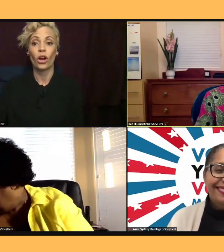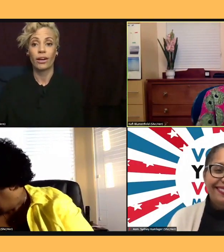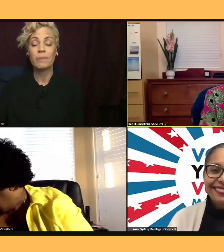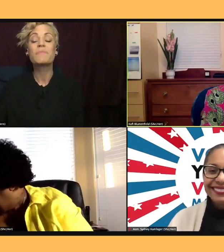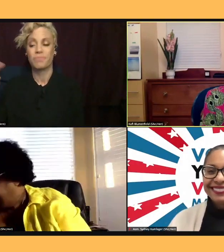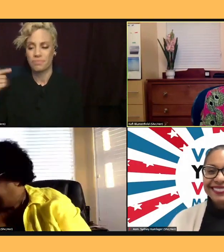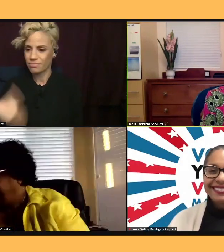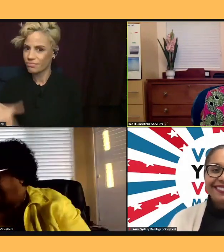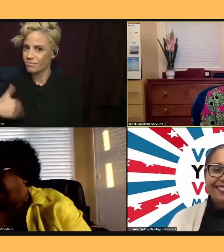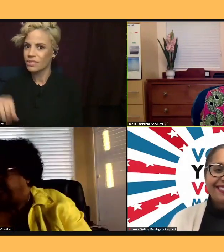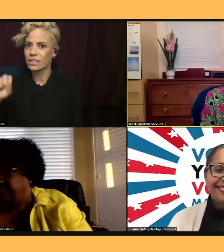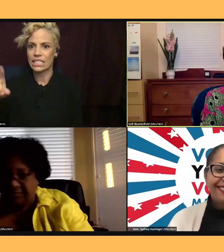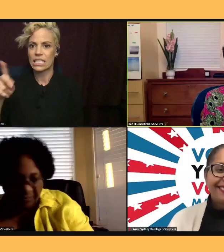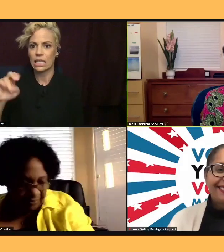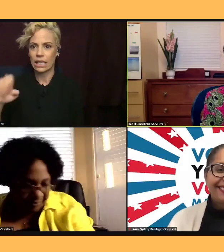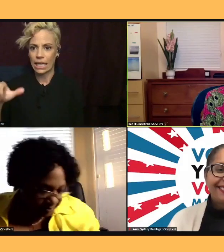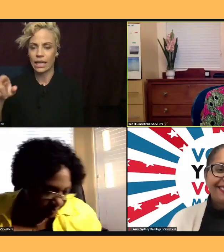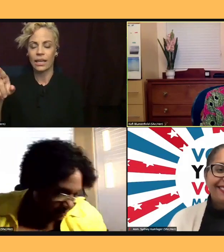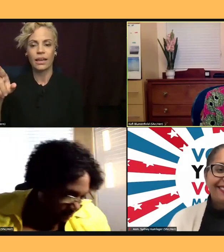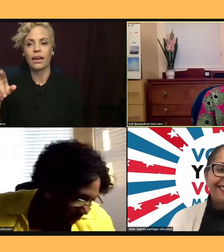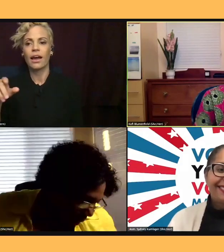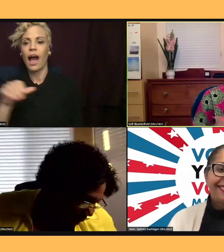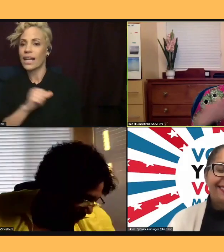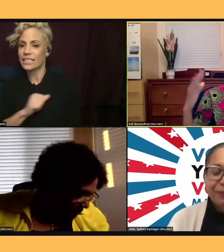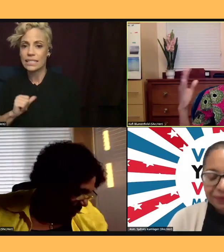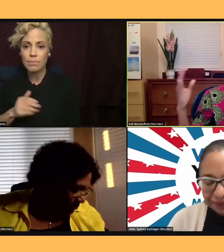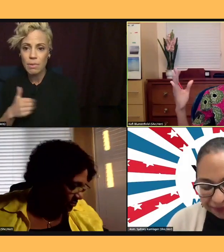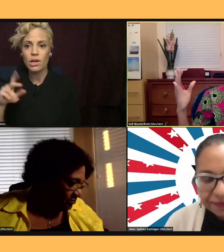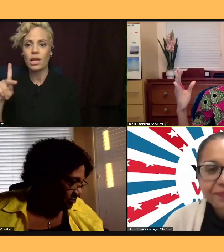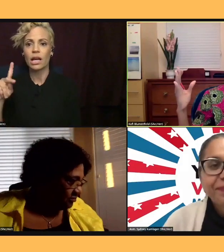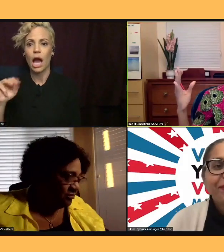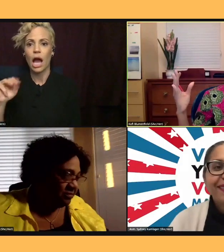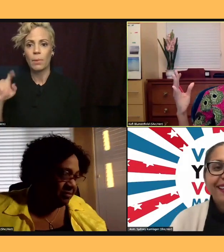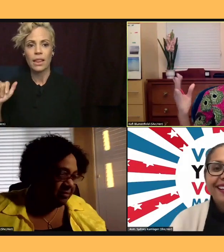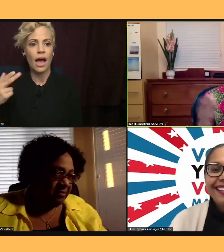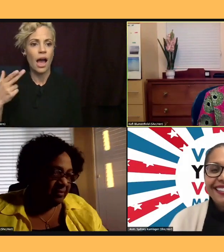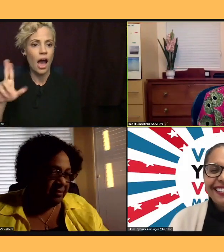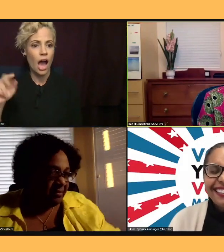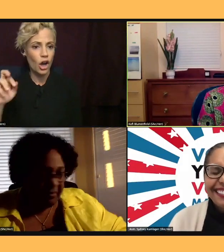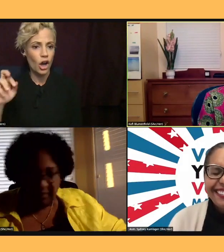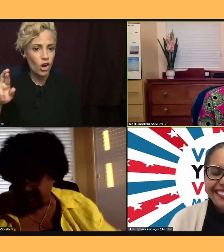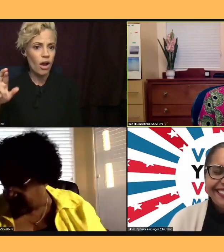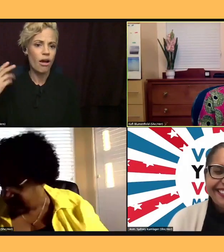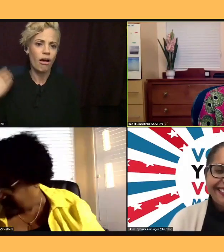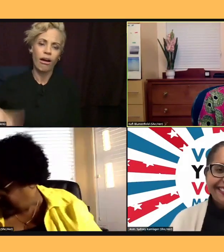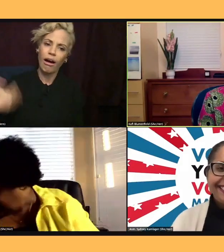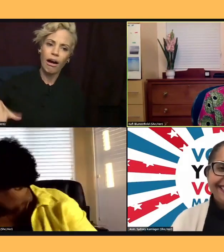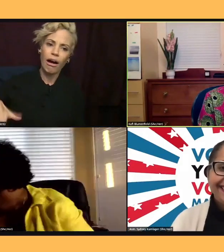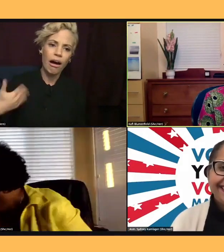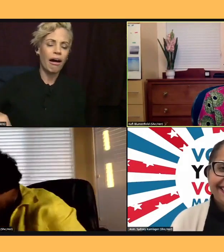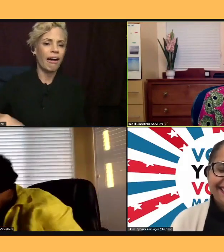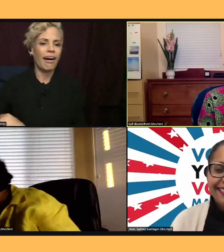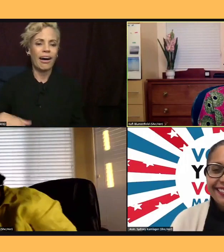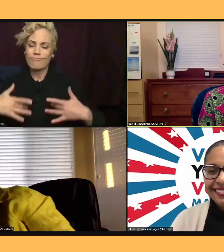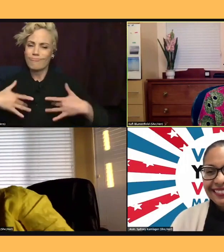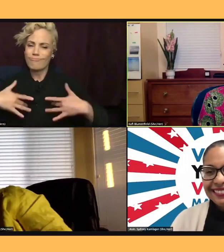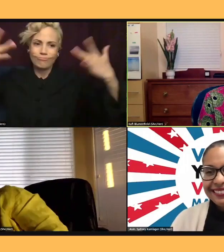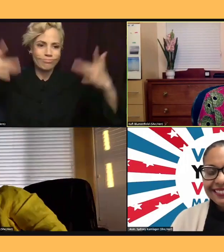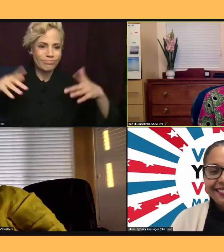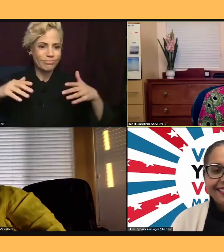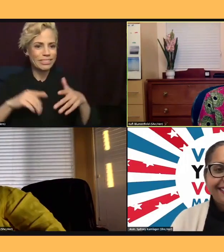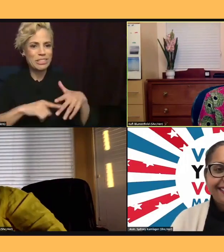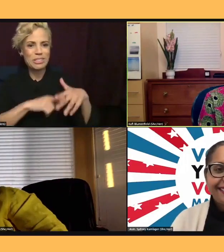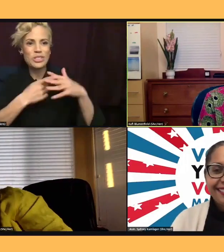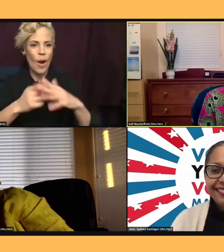Assemblymember Conlager, welcome. I am so thrilled that we get to start off this conversation